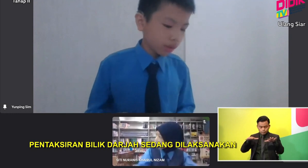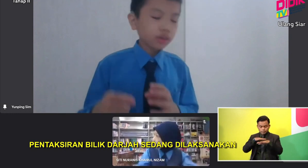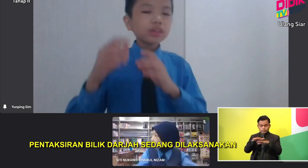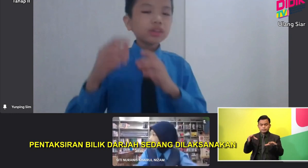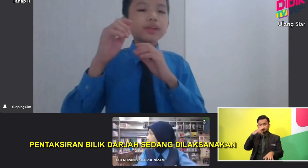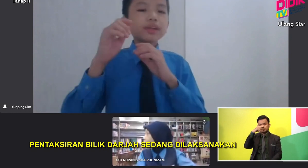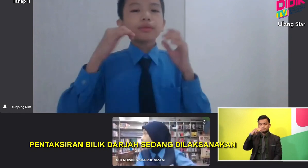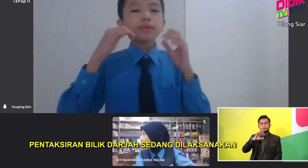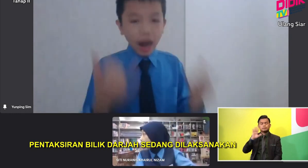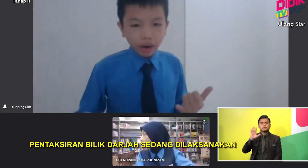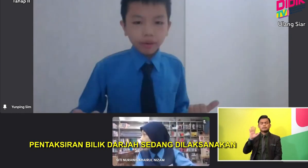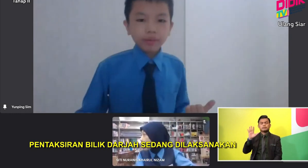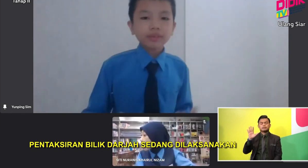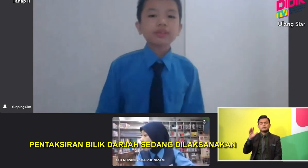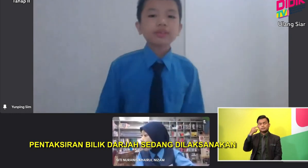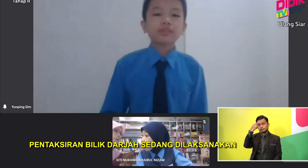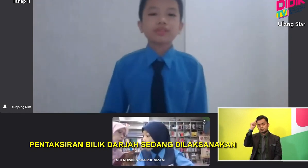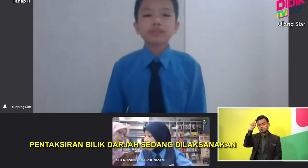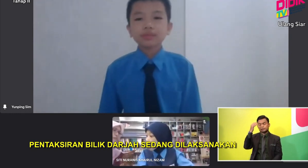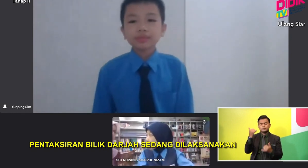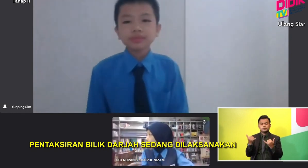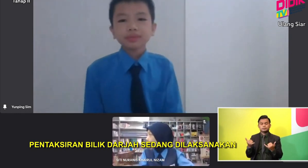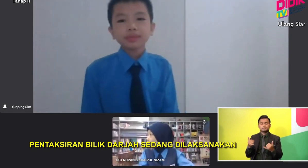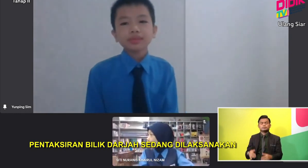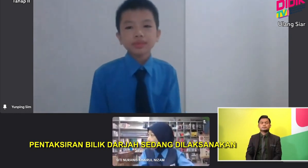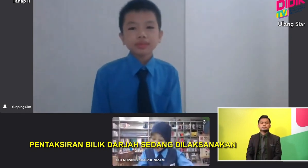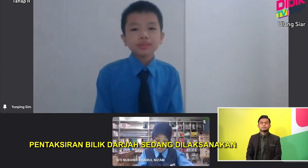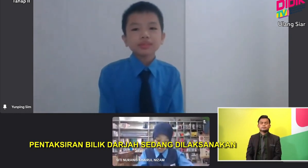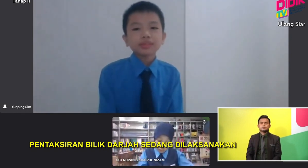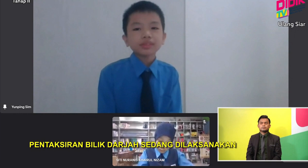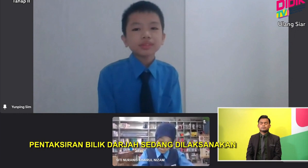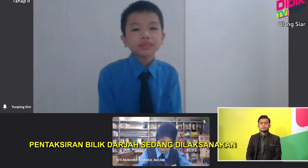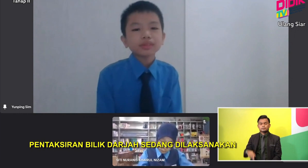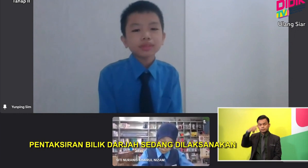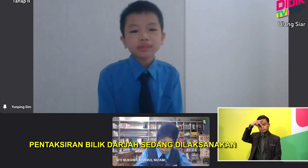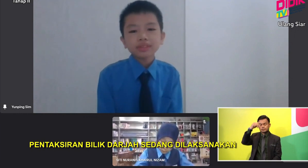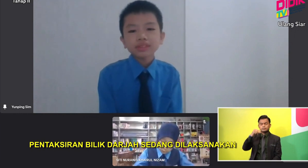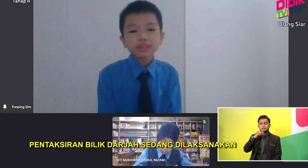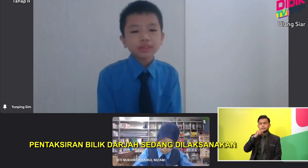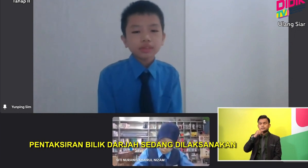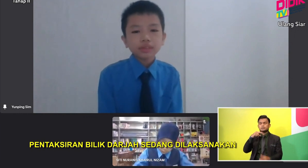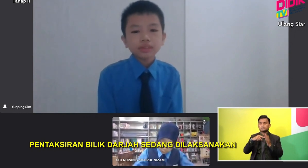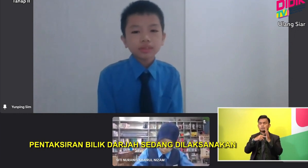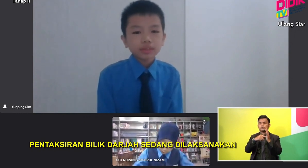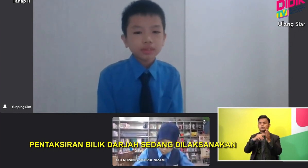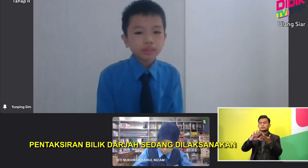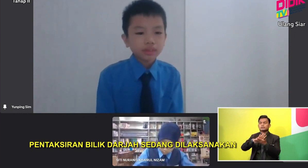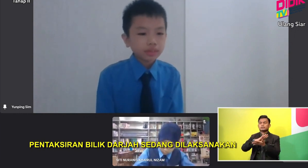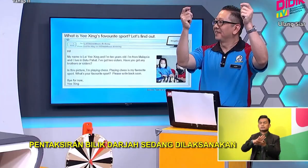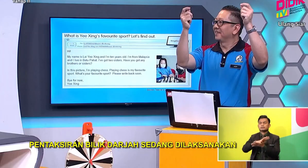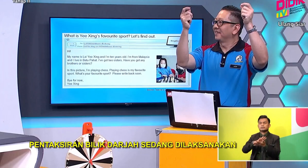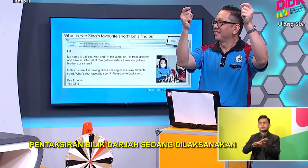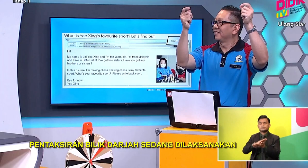For now. Alright. Okay. Okay. Okay. Okay. Peng, can you show again? Show again?